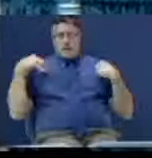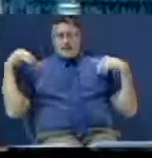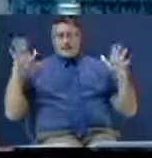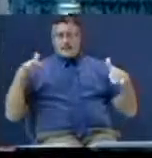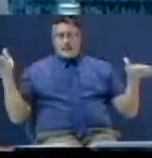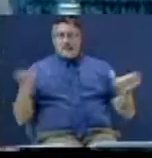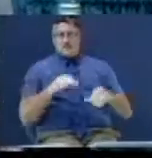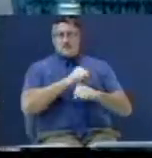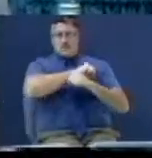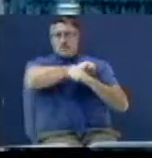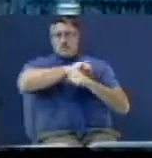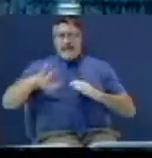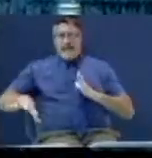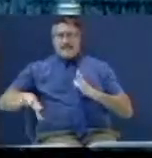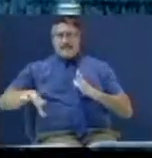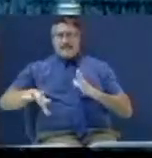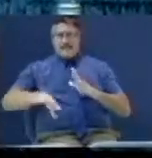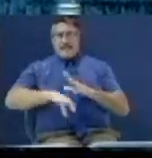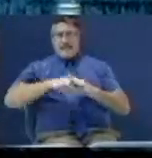were cast out with him.